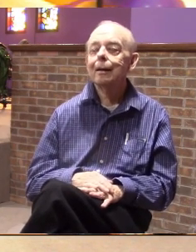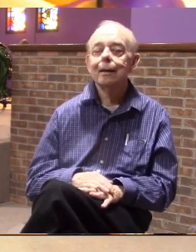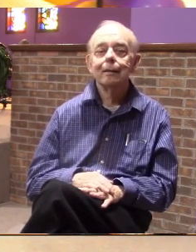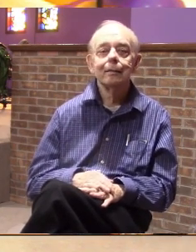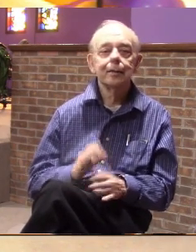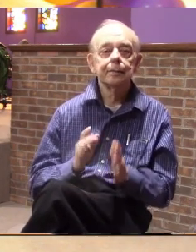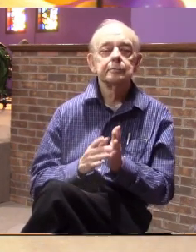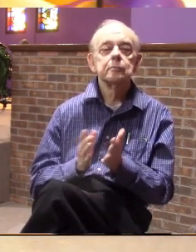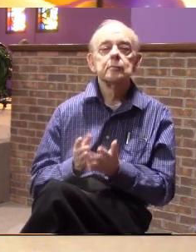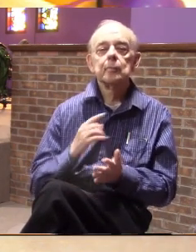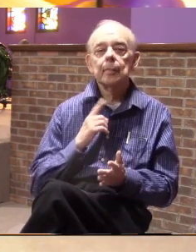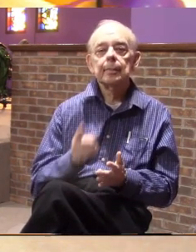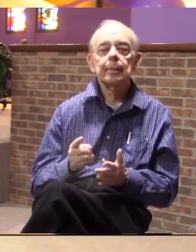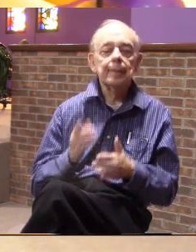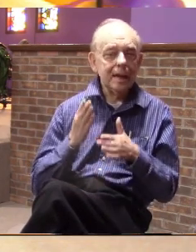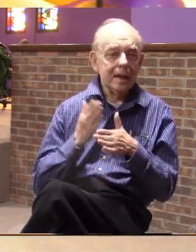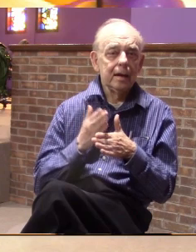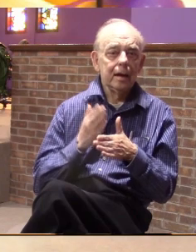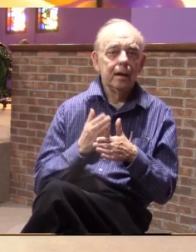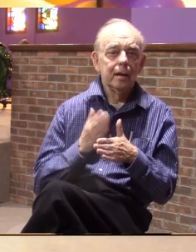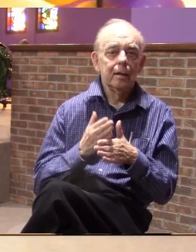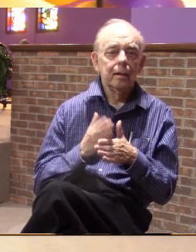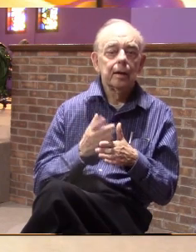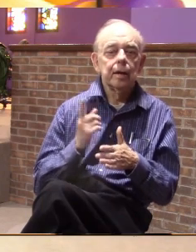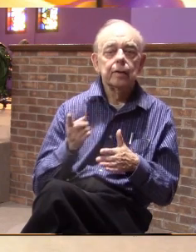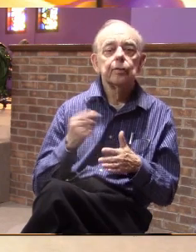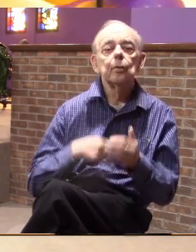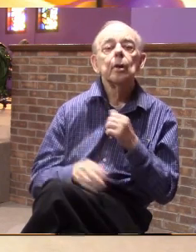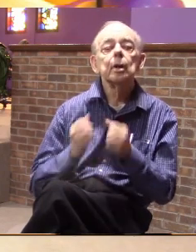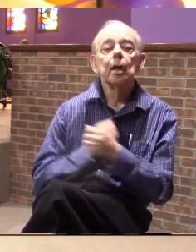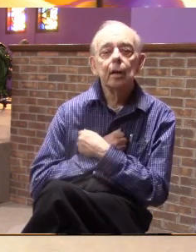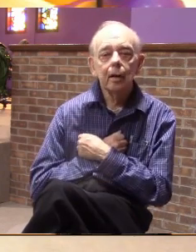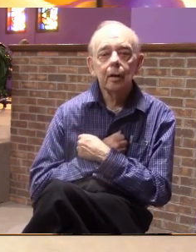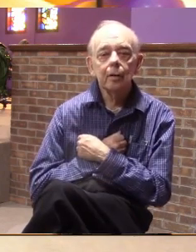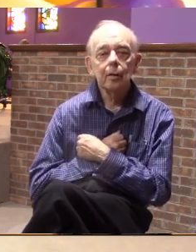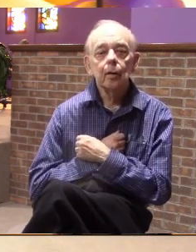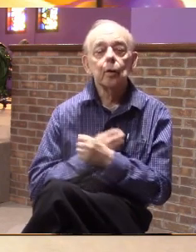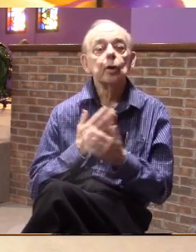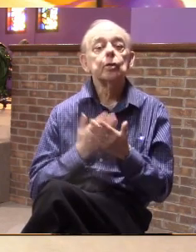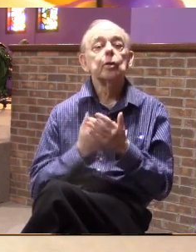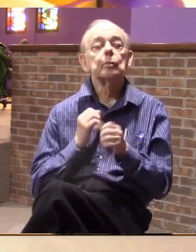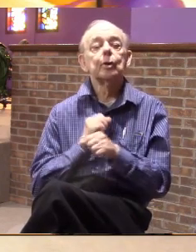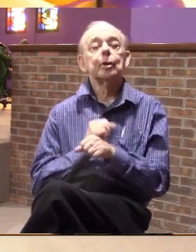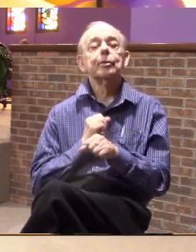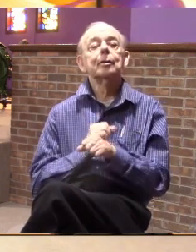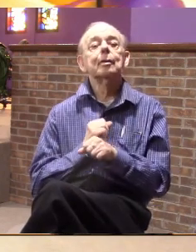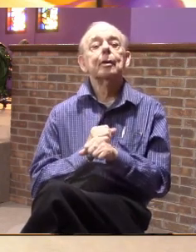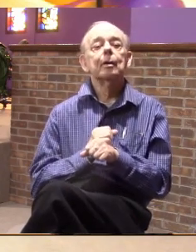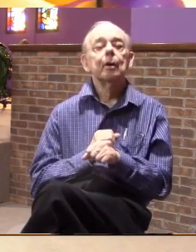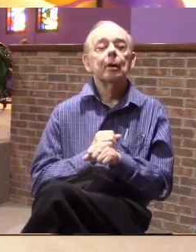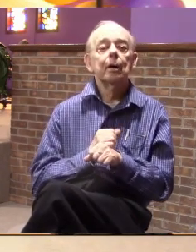the Bible says to irritate them to love or good works don't give up